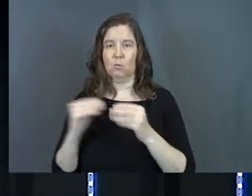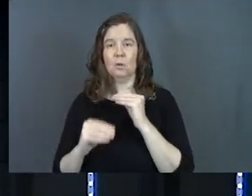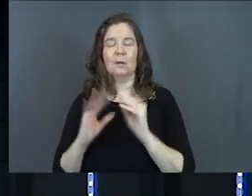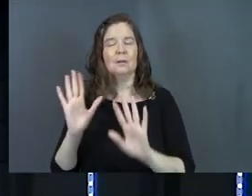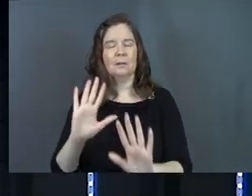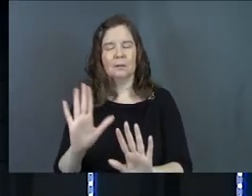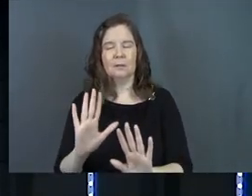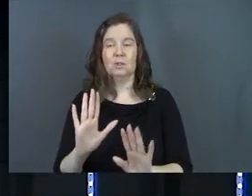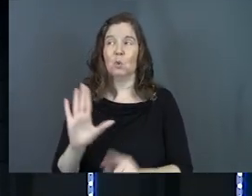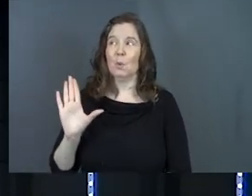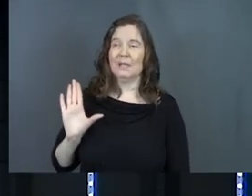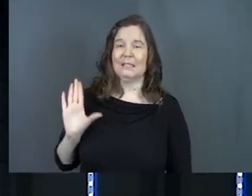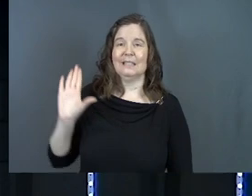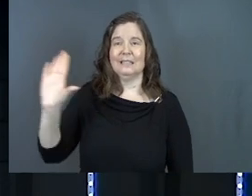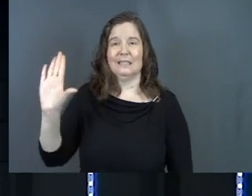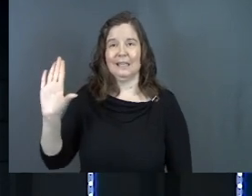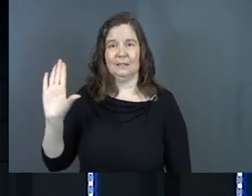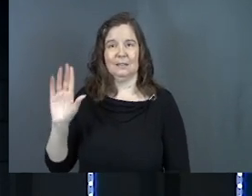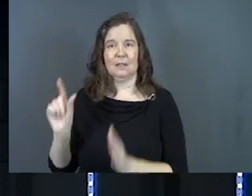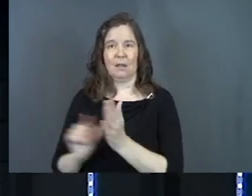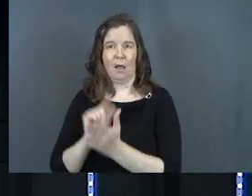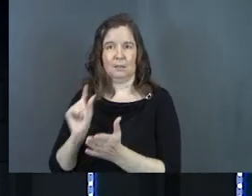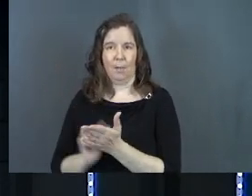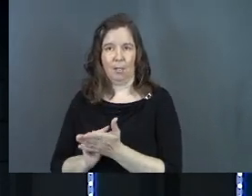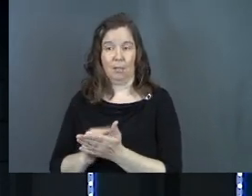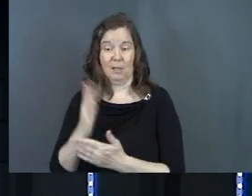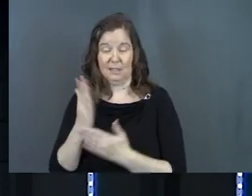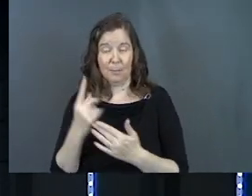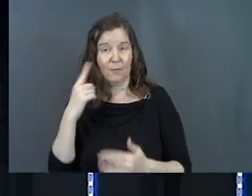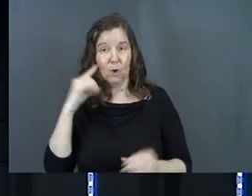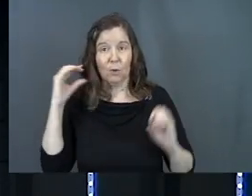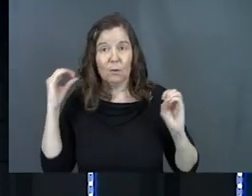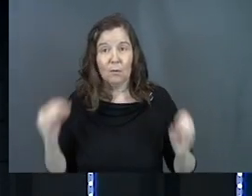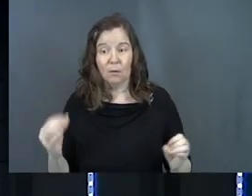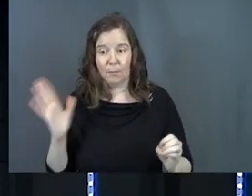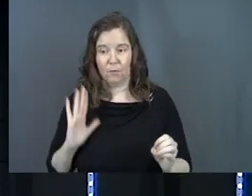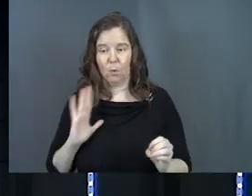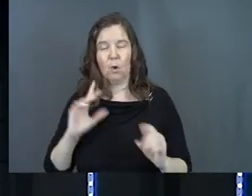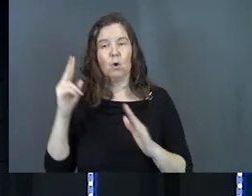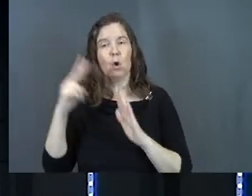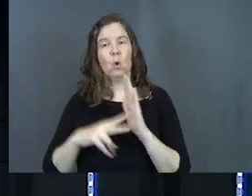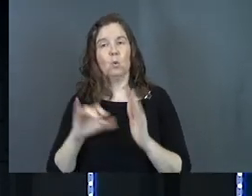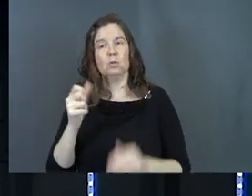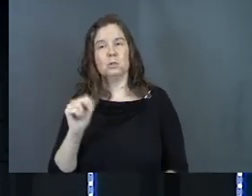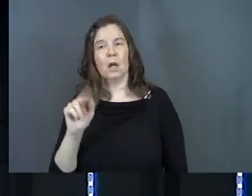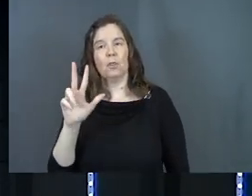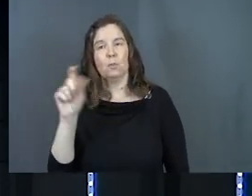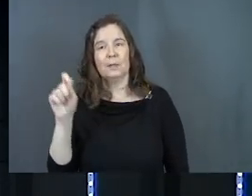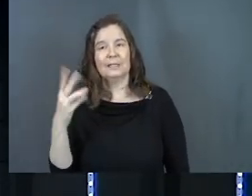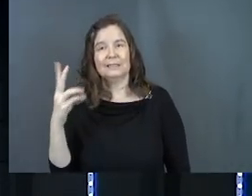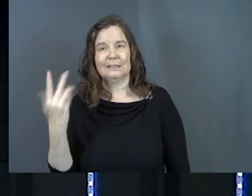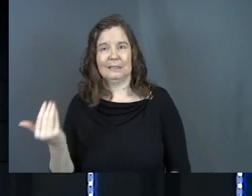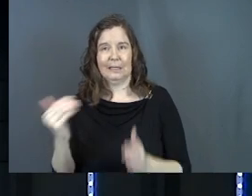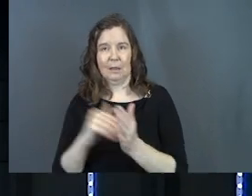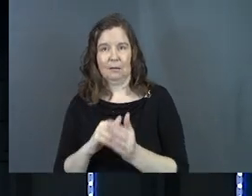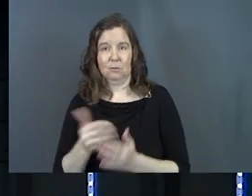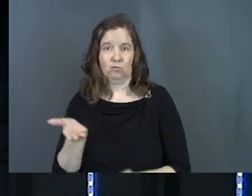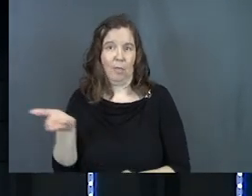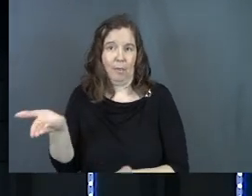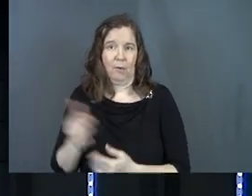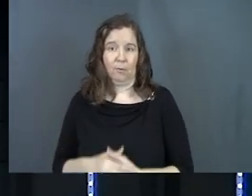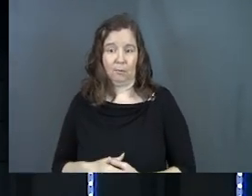for that. So it's, it's his gospel. And some of you never heard that gospel before. Go read John 3 16 again. It's right there.